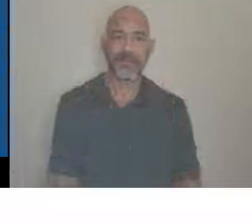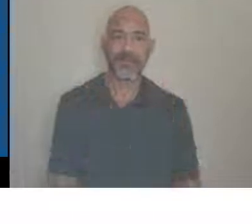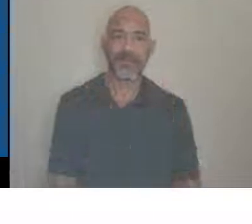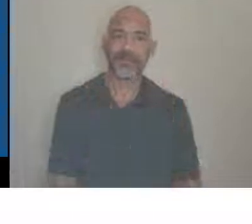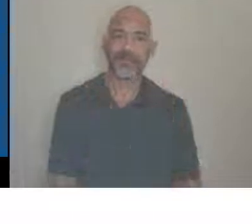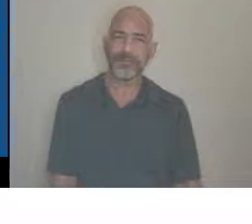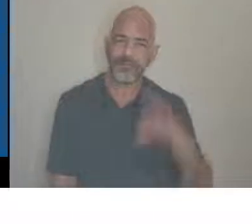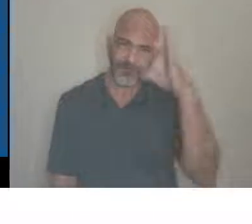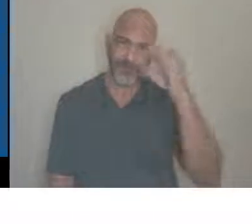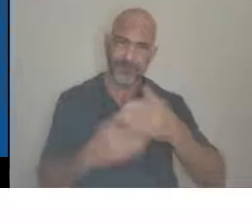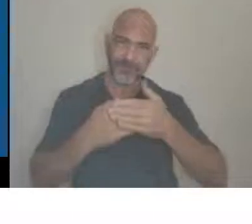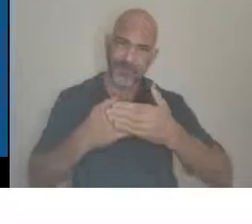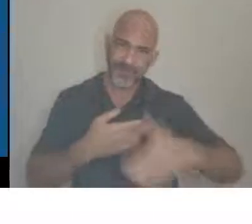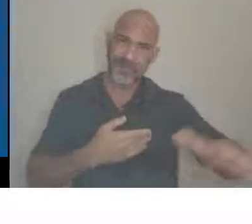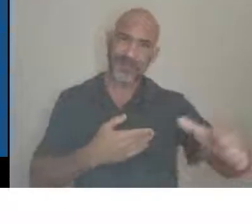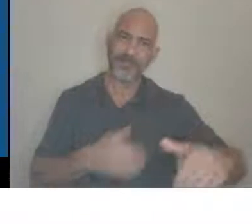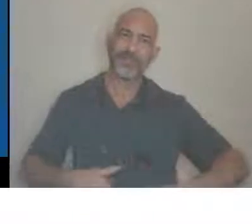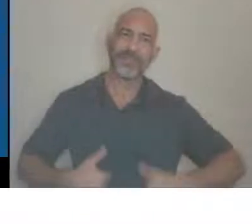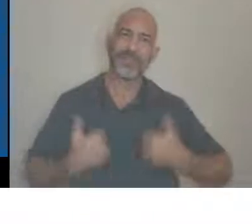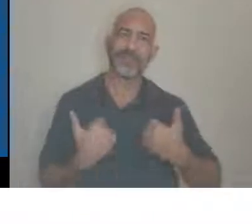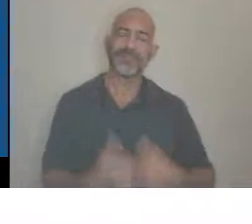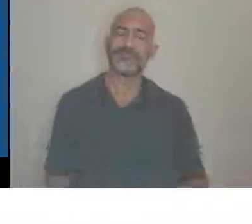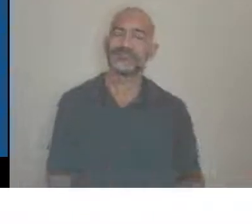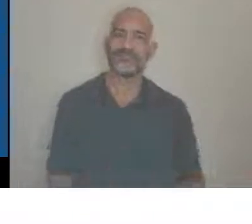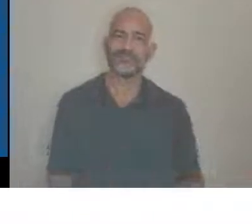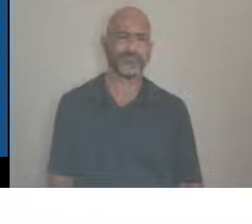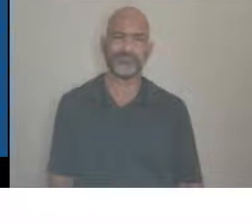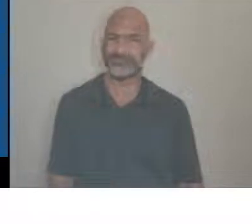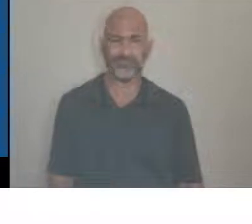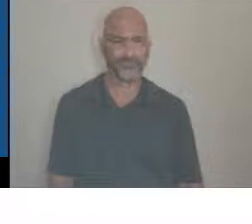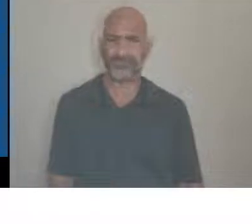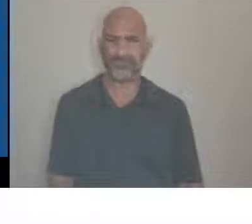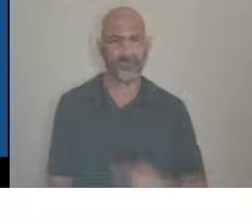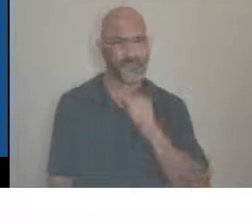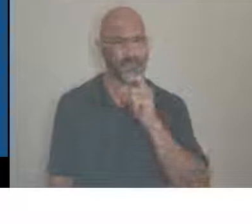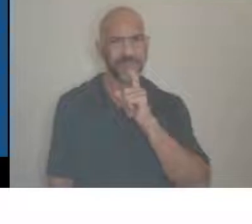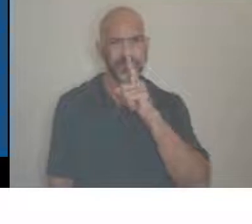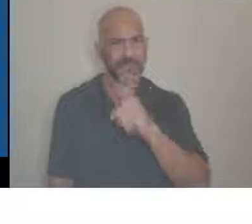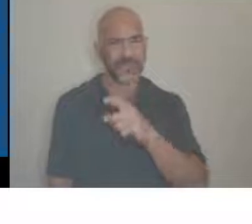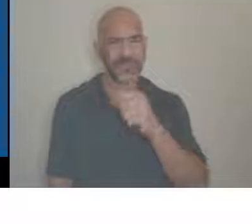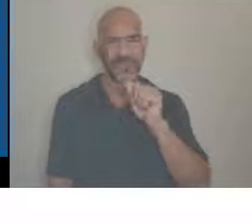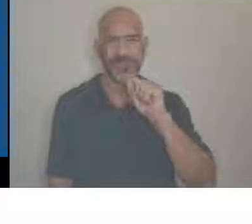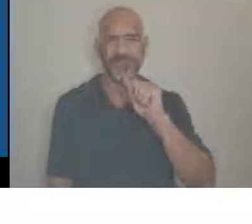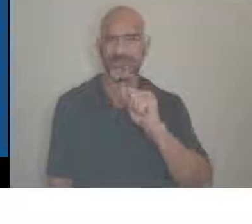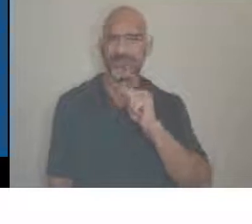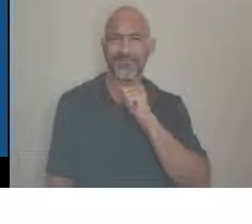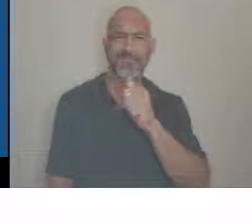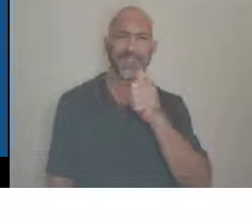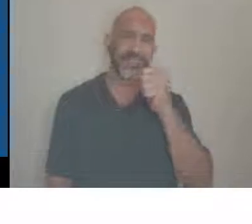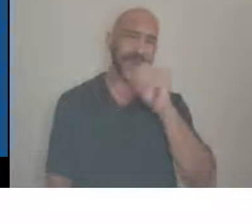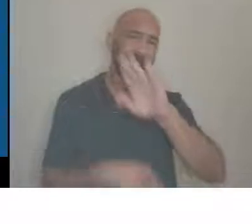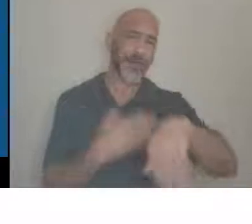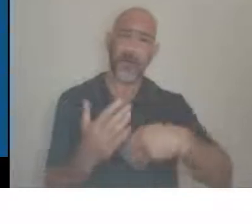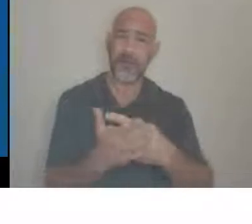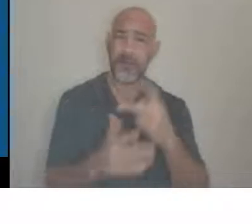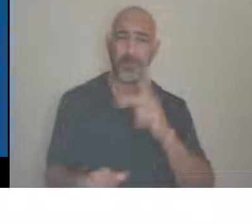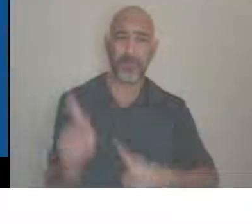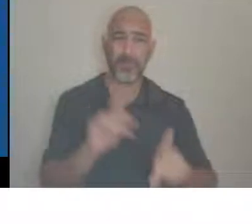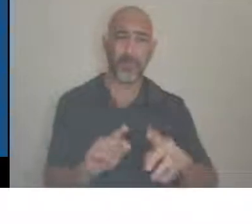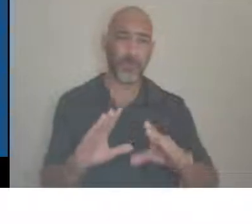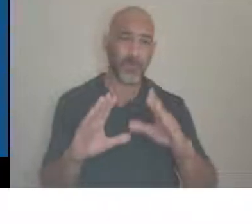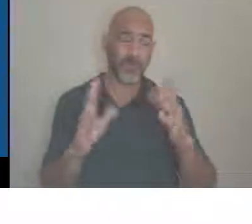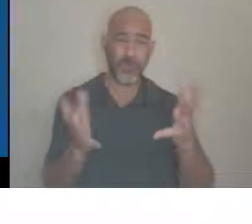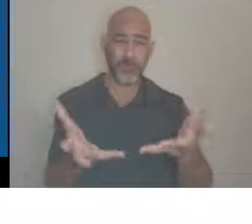disabilities need or even want to be, quote unquote, cured. For a lot of people, this is who they